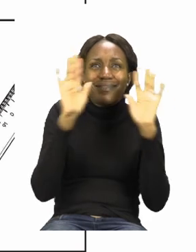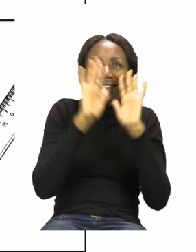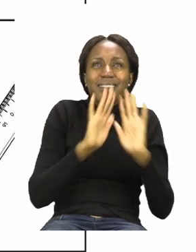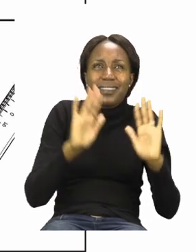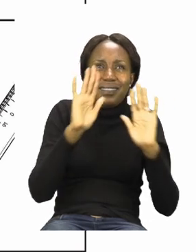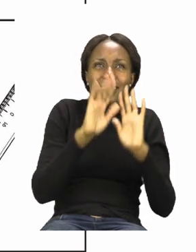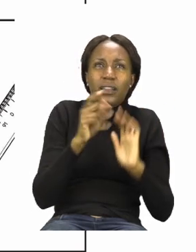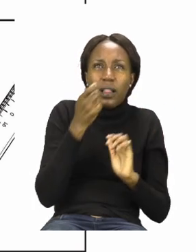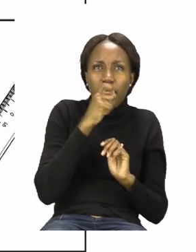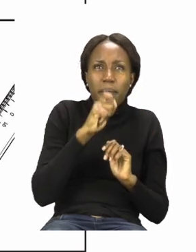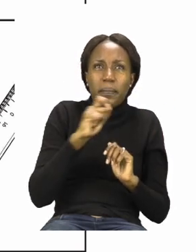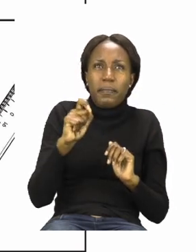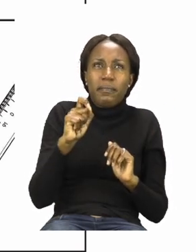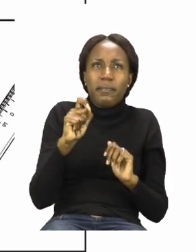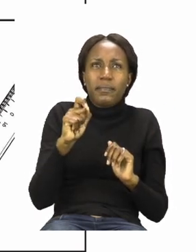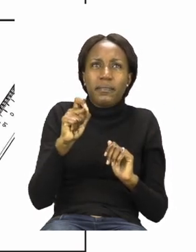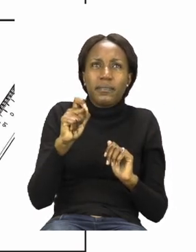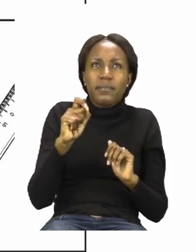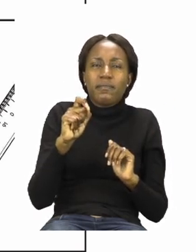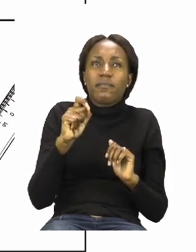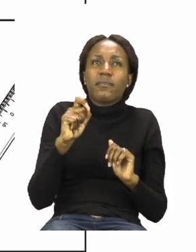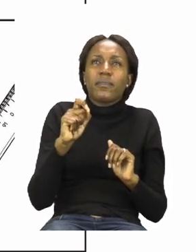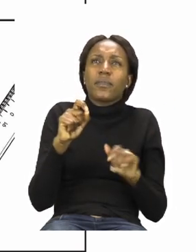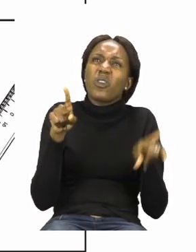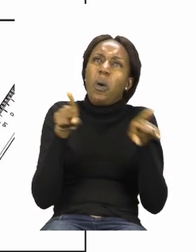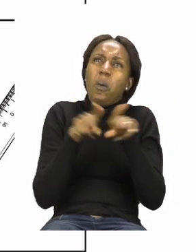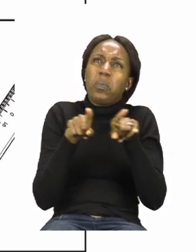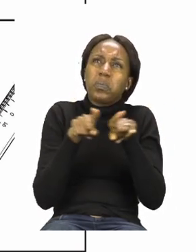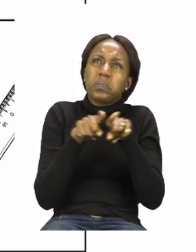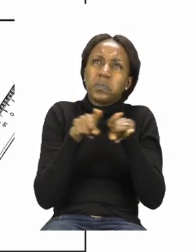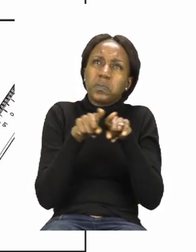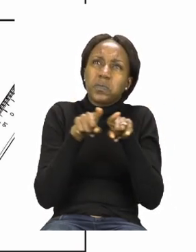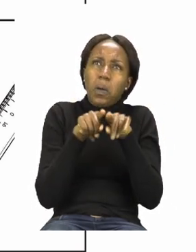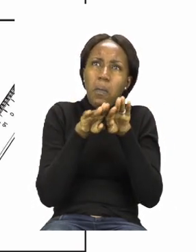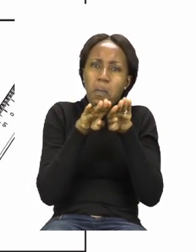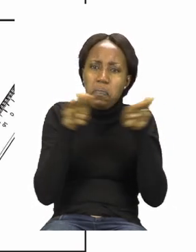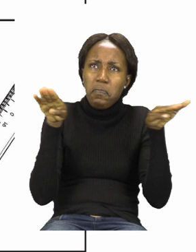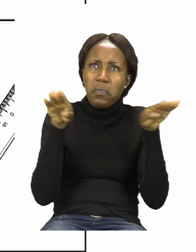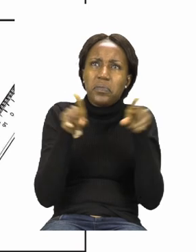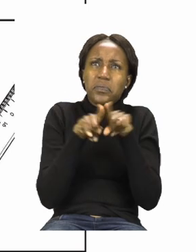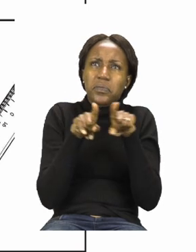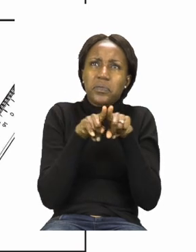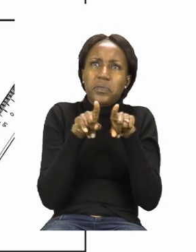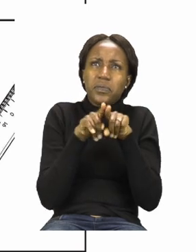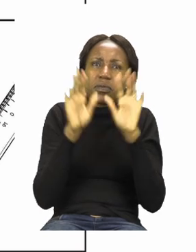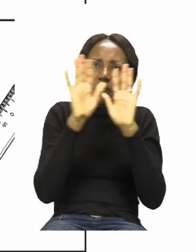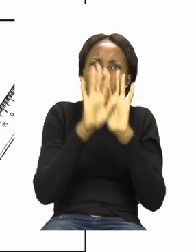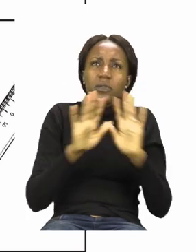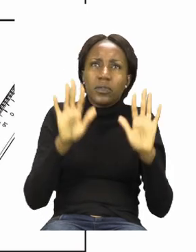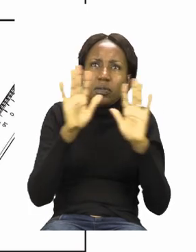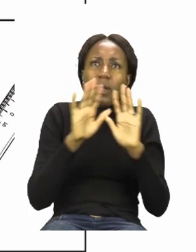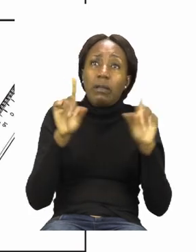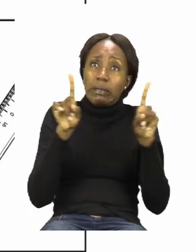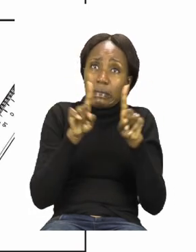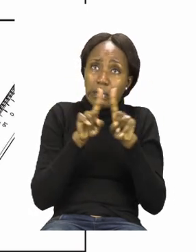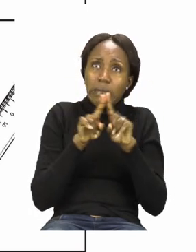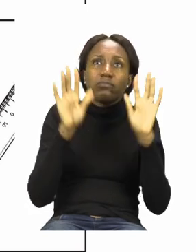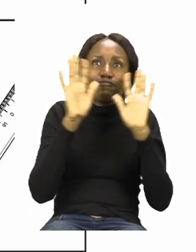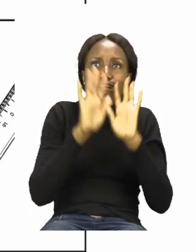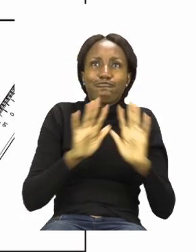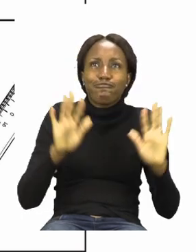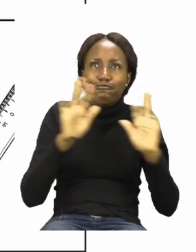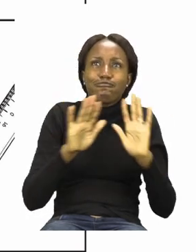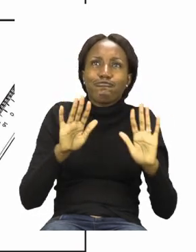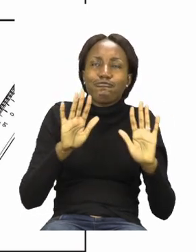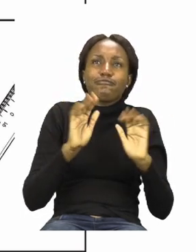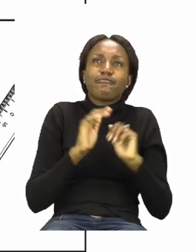pencil or pencils that are the same length with the same crayon